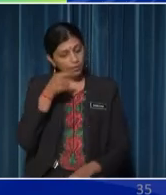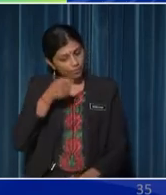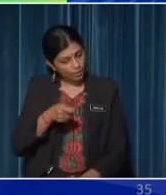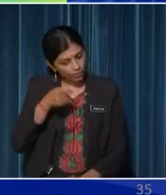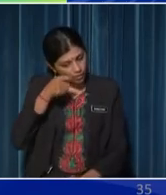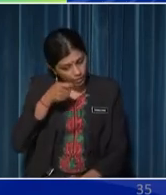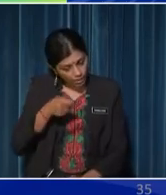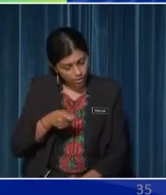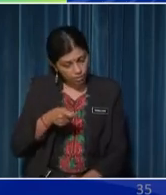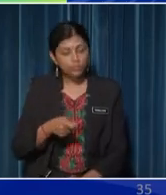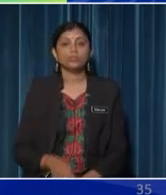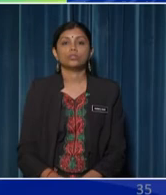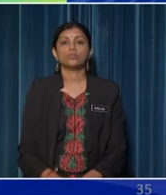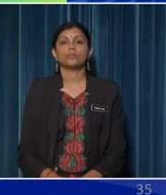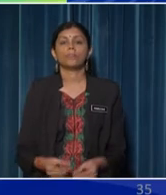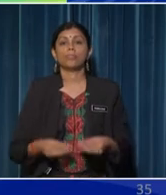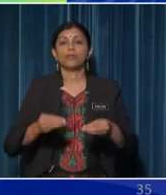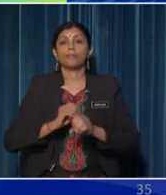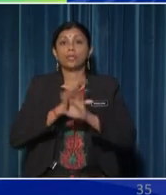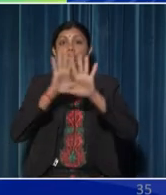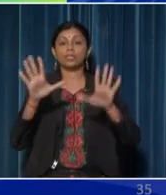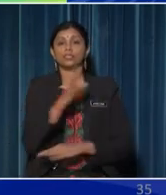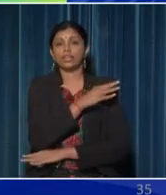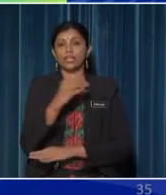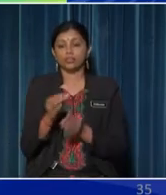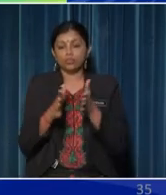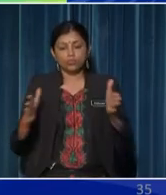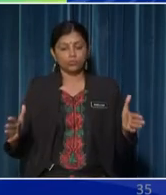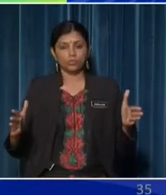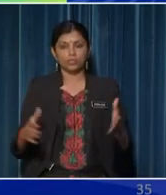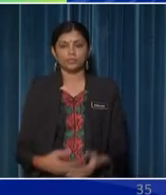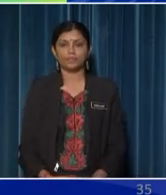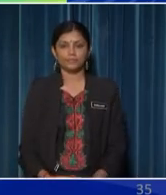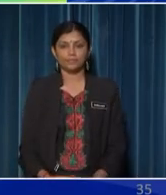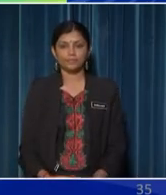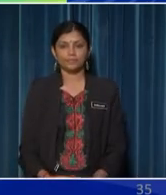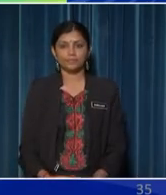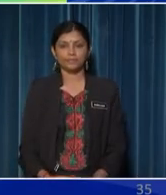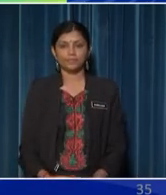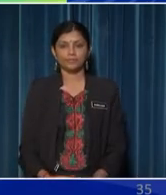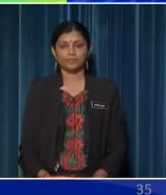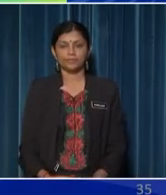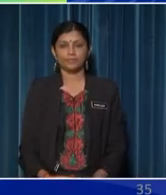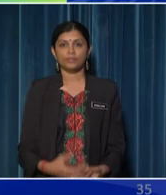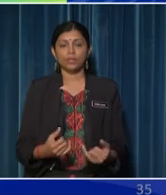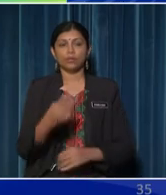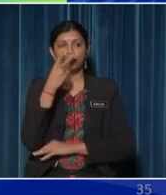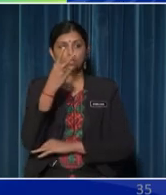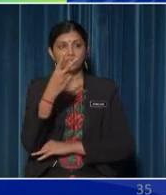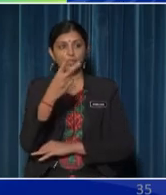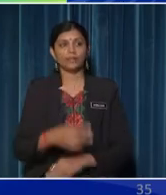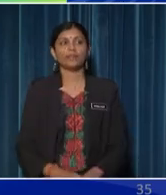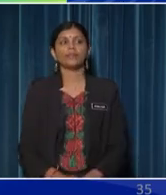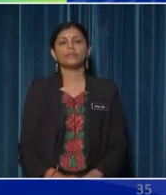glass will give us a bigger and clearer view of the veins Let's look at how